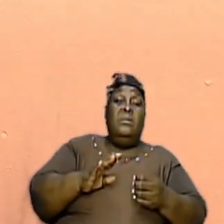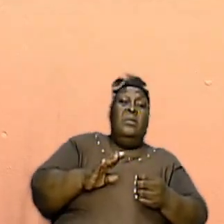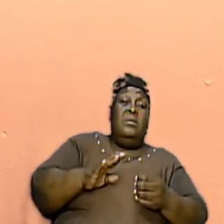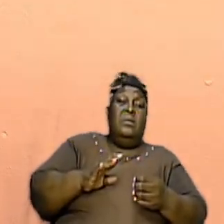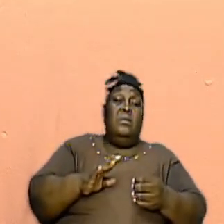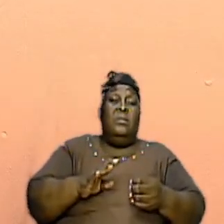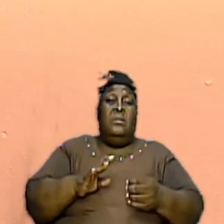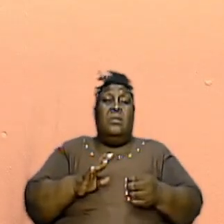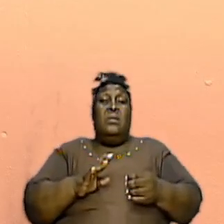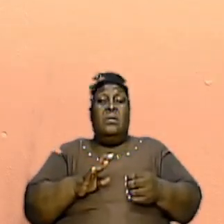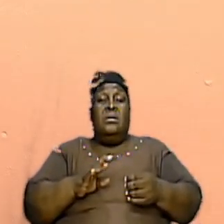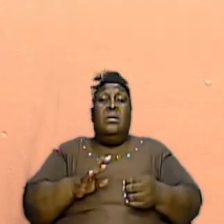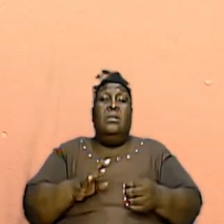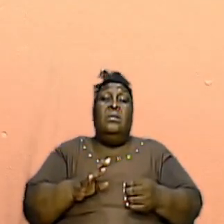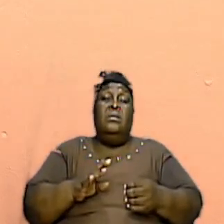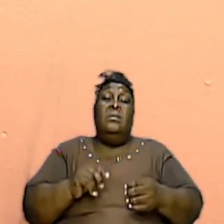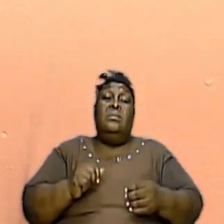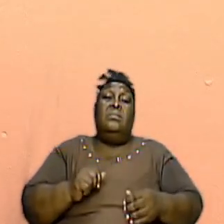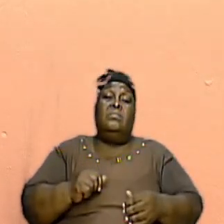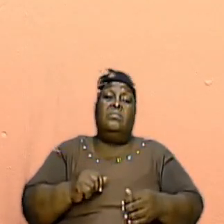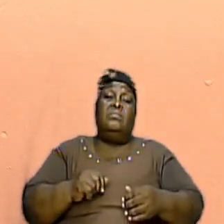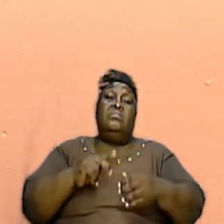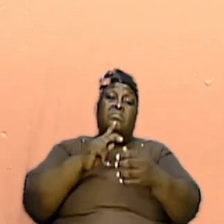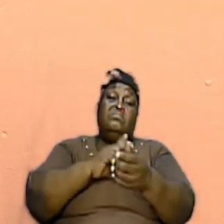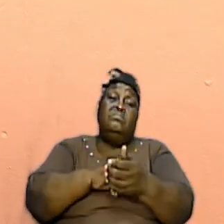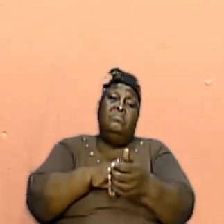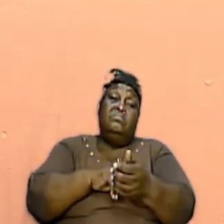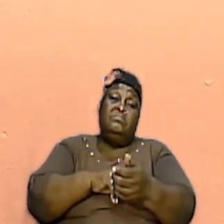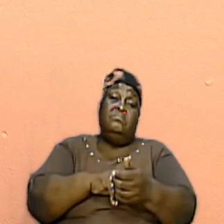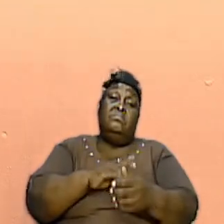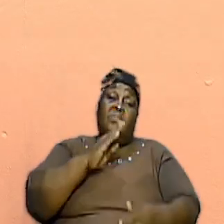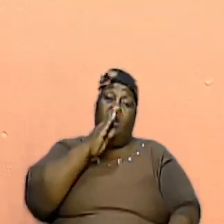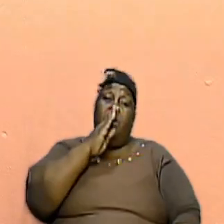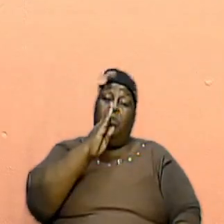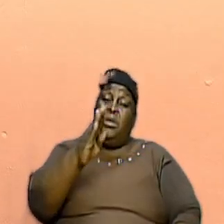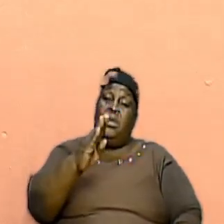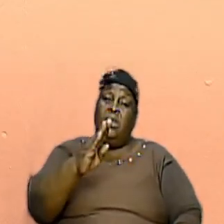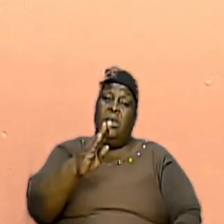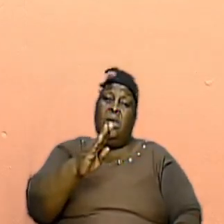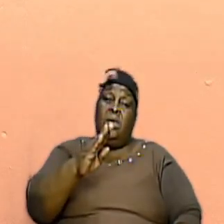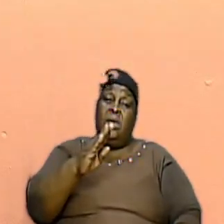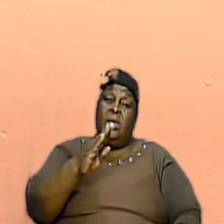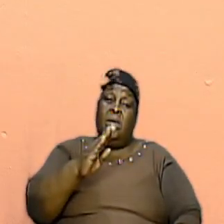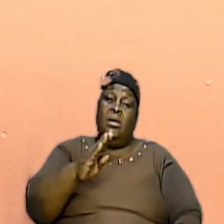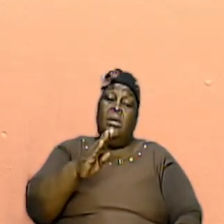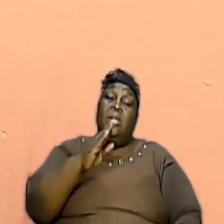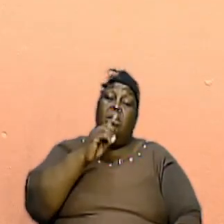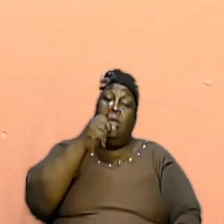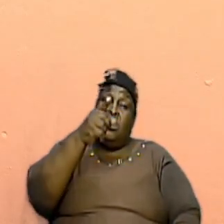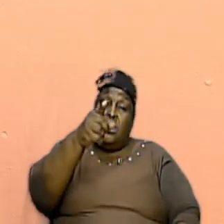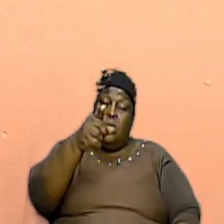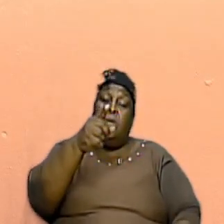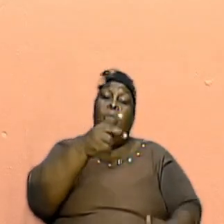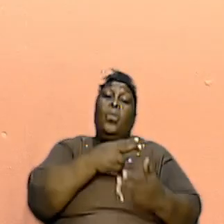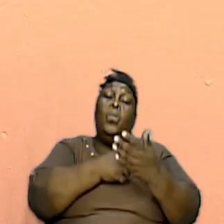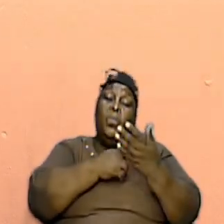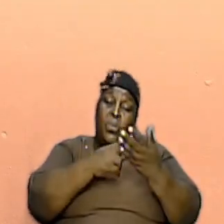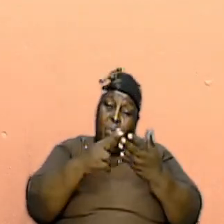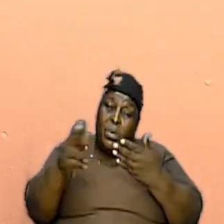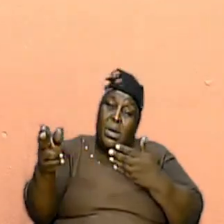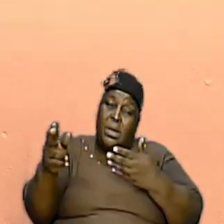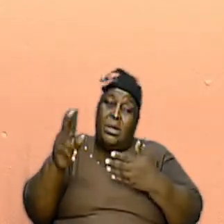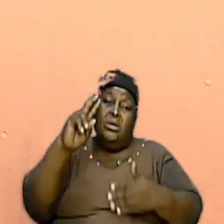And Verse Fifteen Going Down Be Ye Holy So Paul